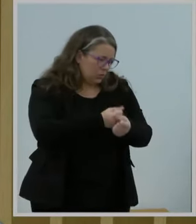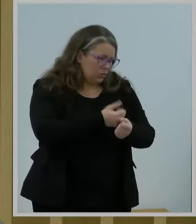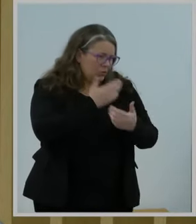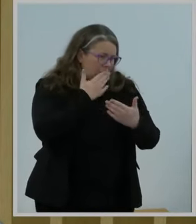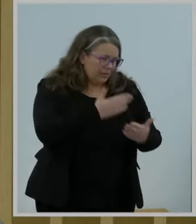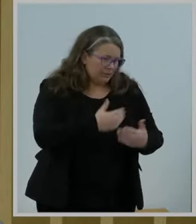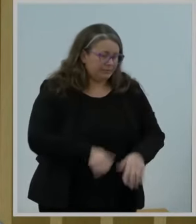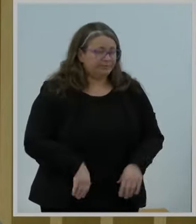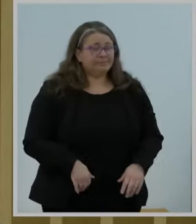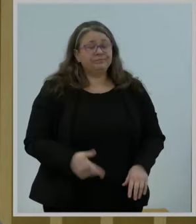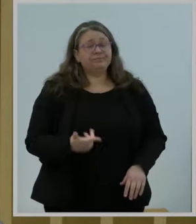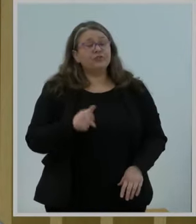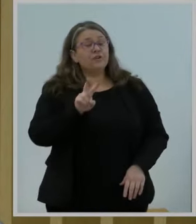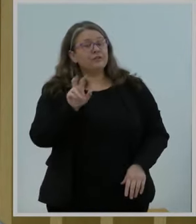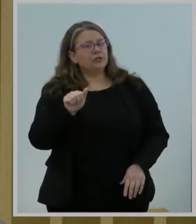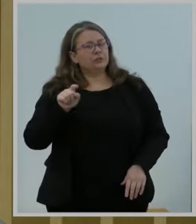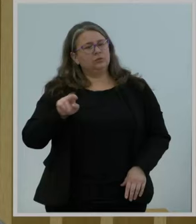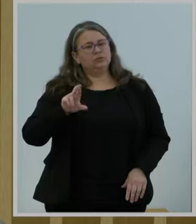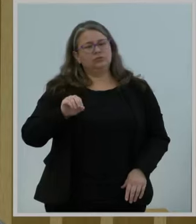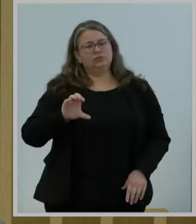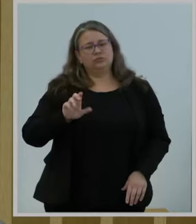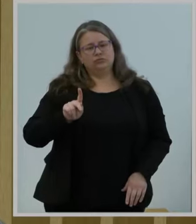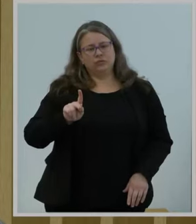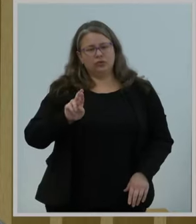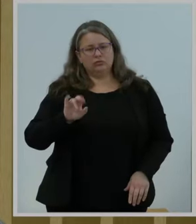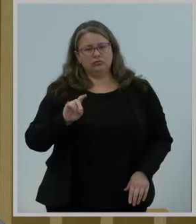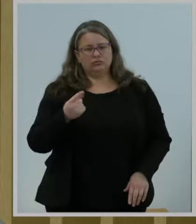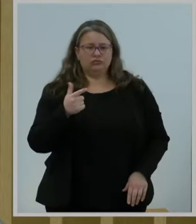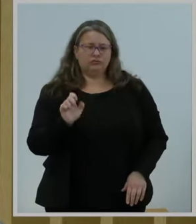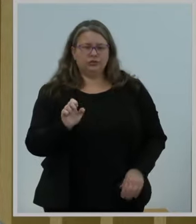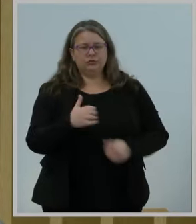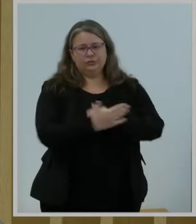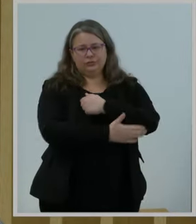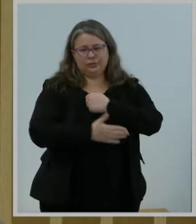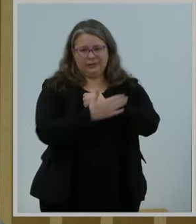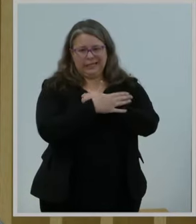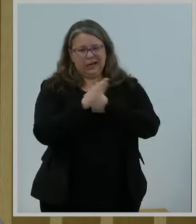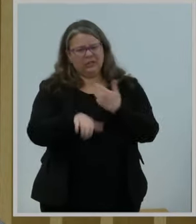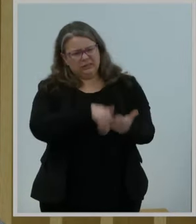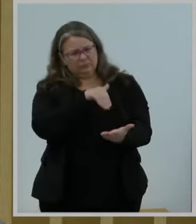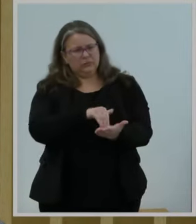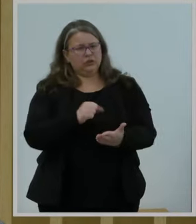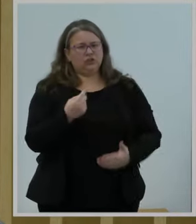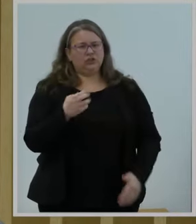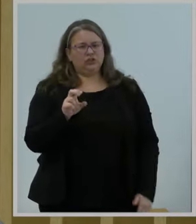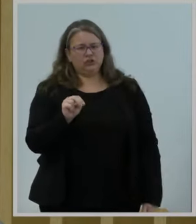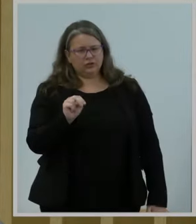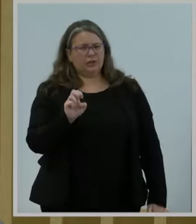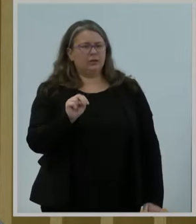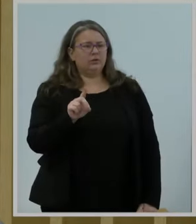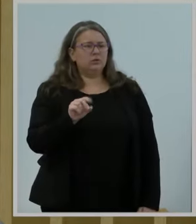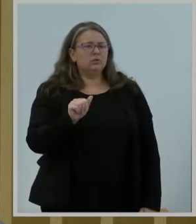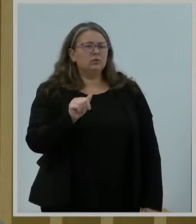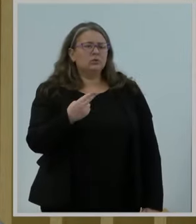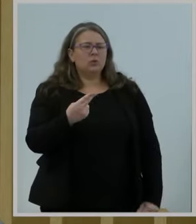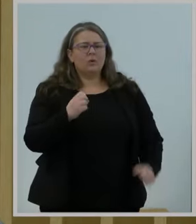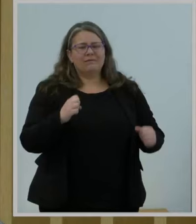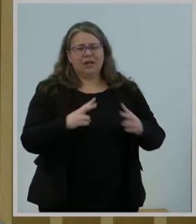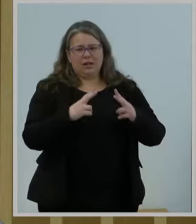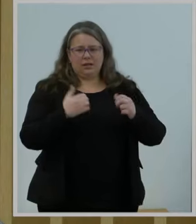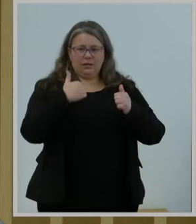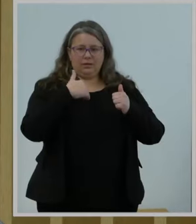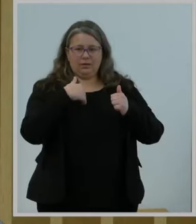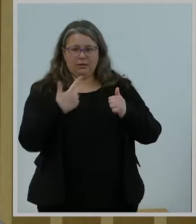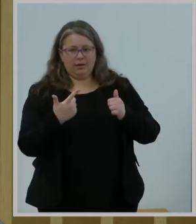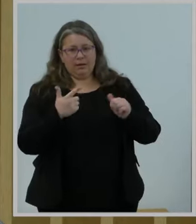County, Virginia, sits right in the middle of the Shenandoah Valley. The Allegheny Mountains run just to its west, the Blue Ridge Mountains to its